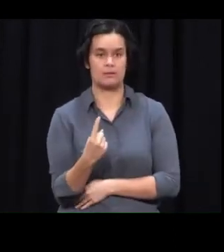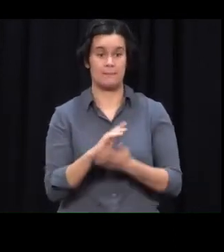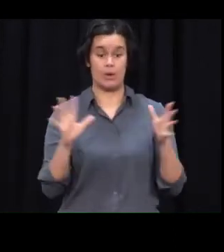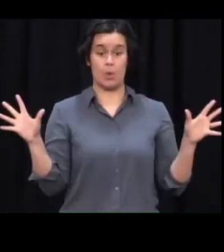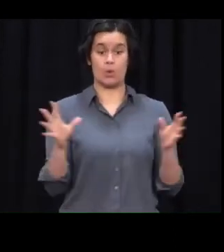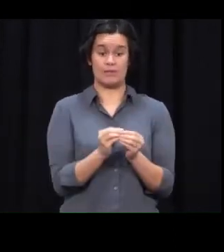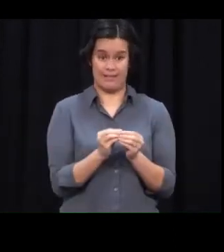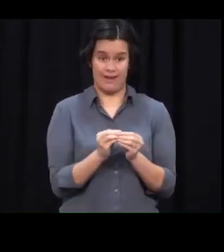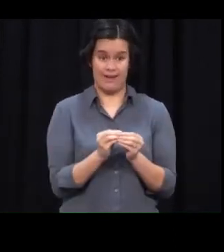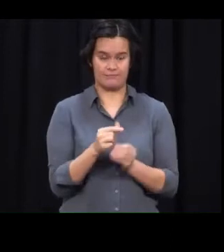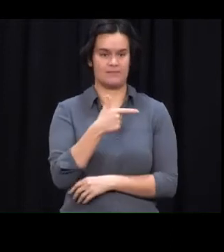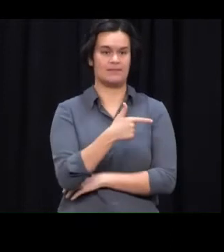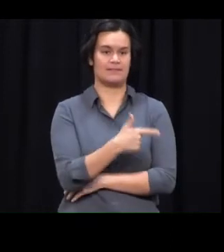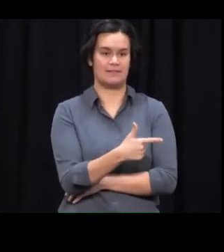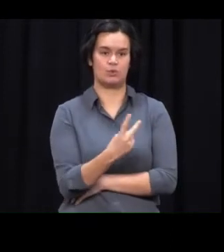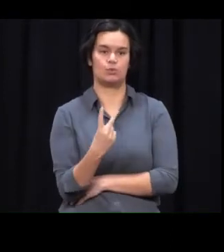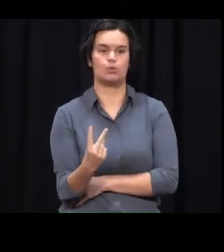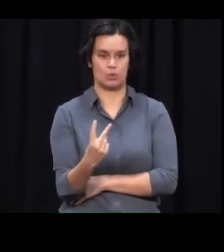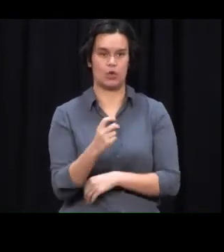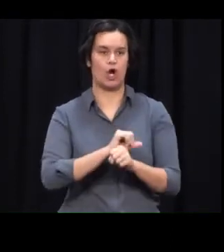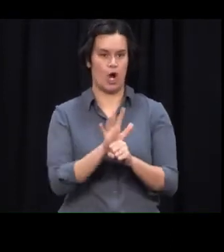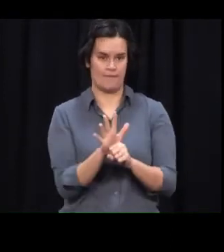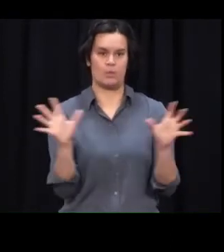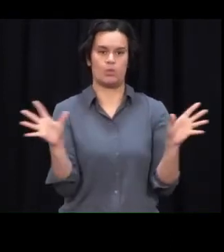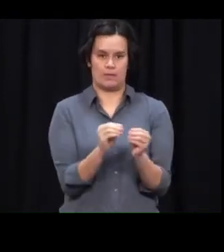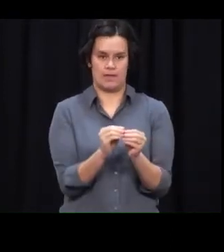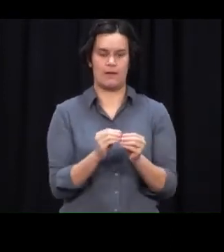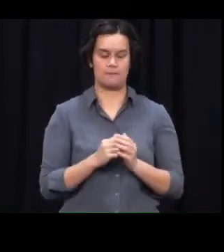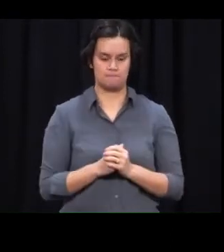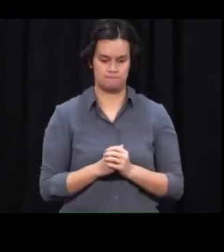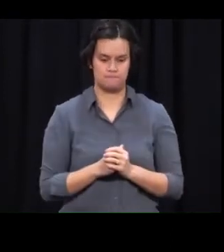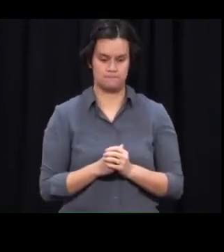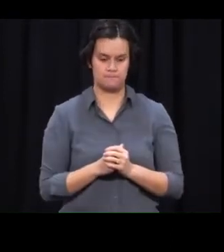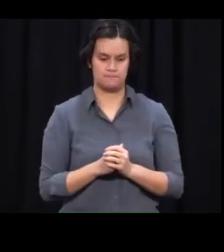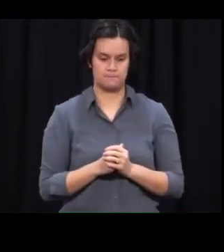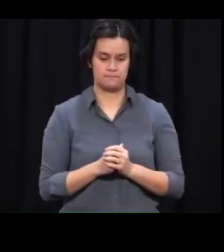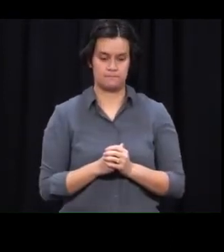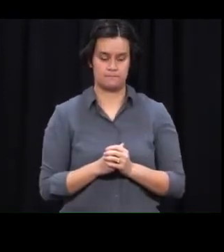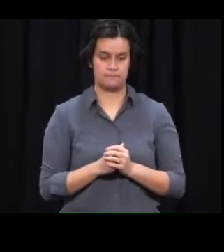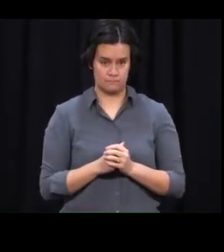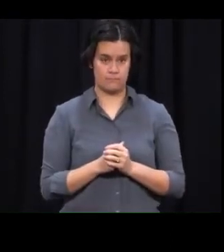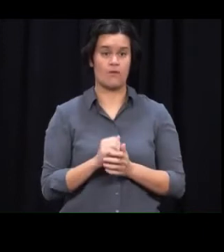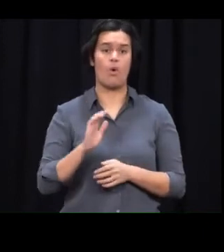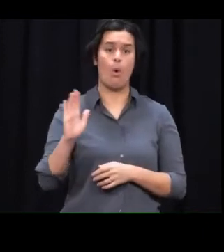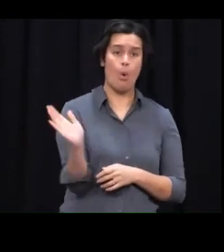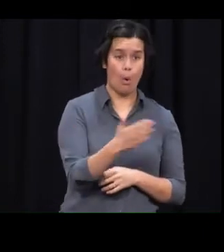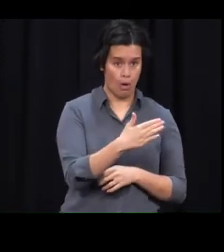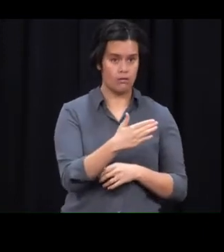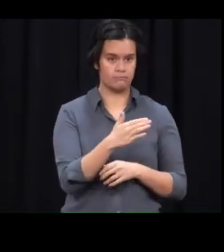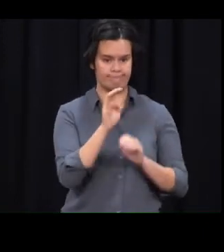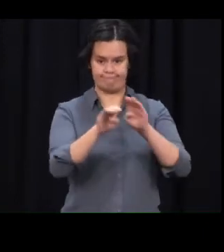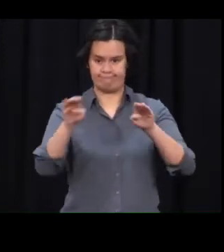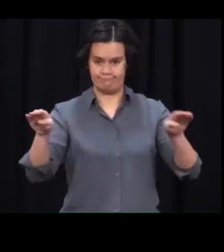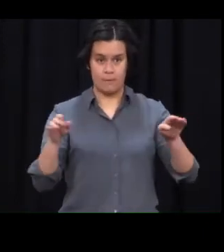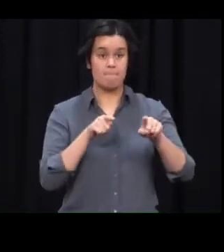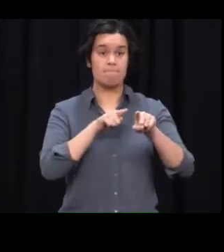community outbreak to 72. All cases have been or are being safely transferred to one of our quarantine facilities.